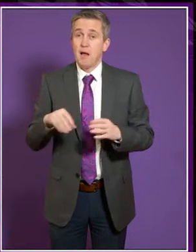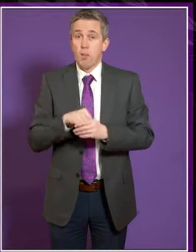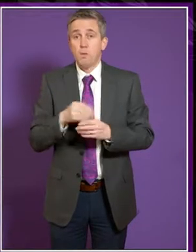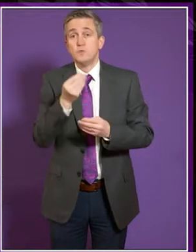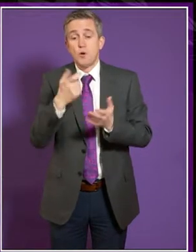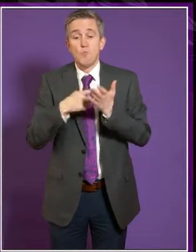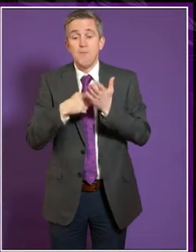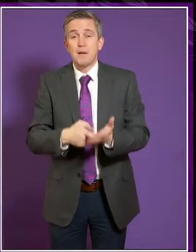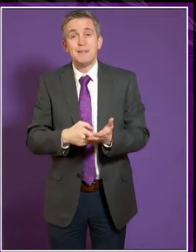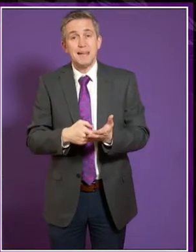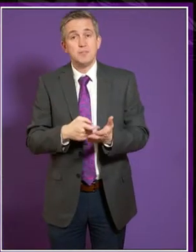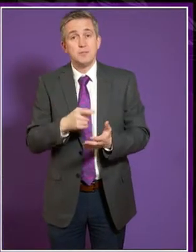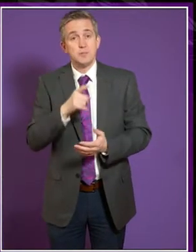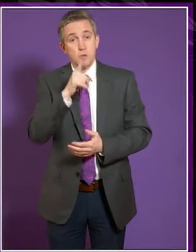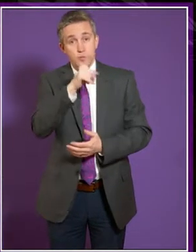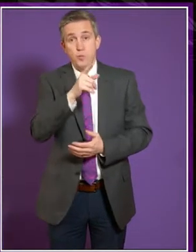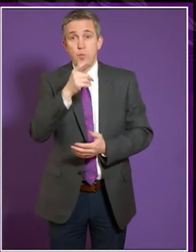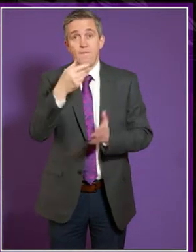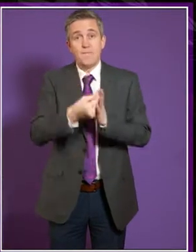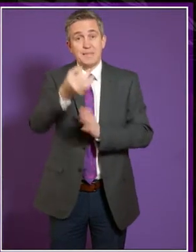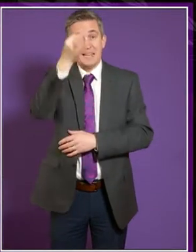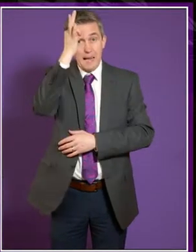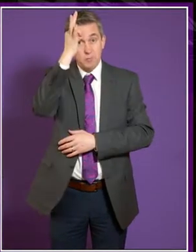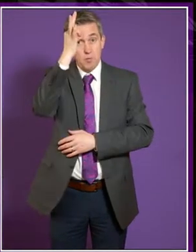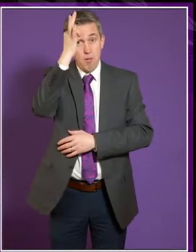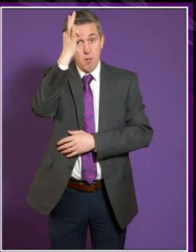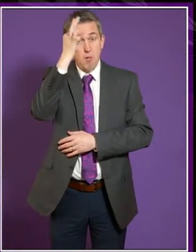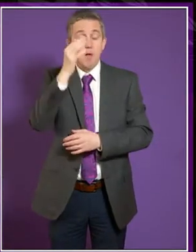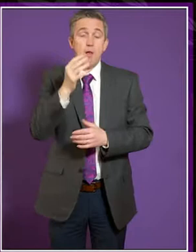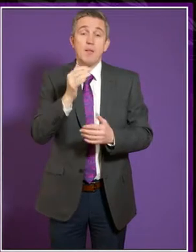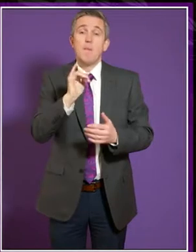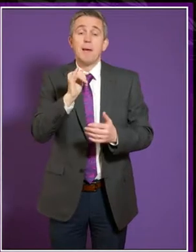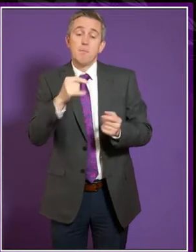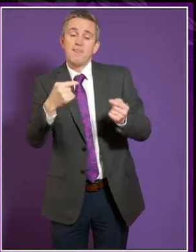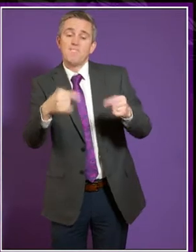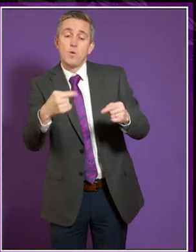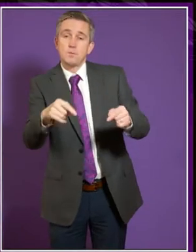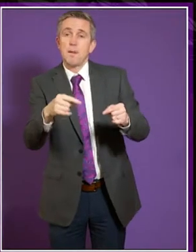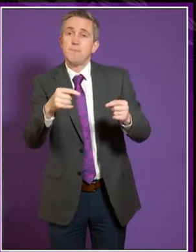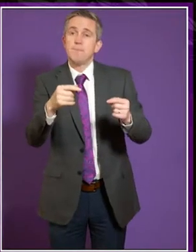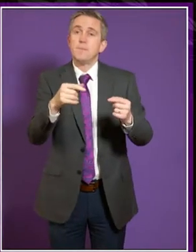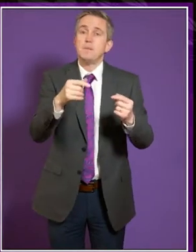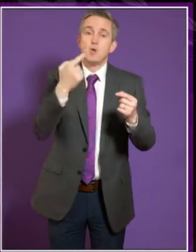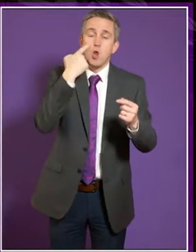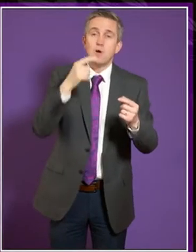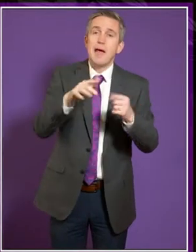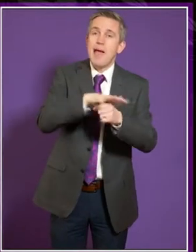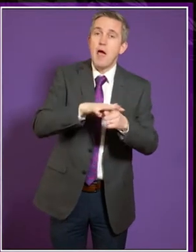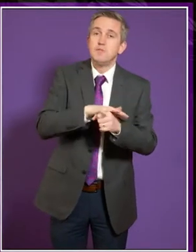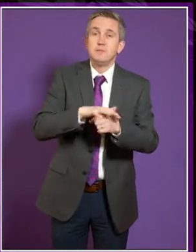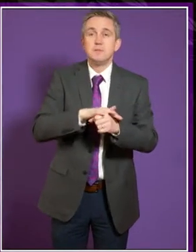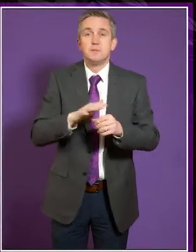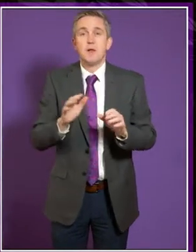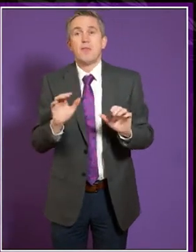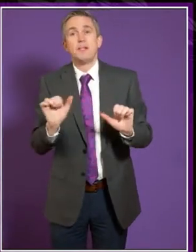necessarily directly critical of the Funding Council, might push them in a direction that they don't particularly want to go just at this moment.